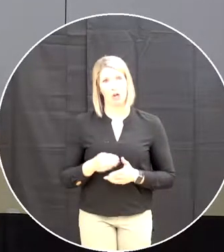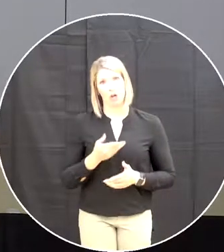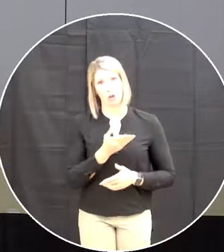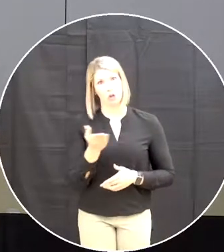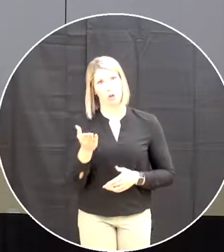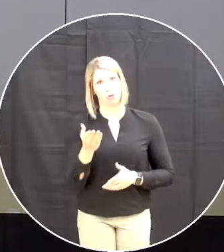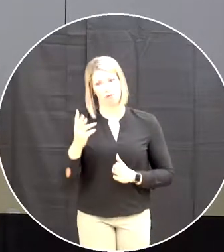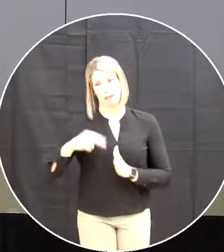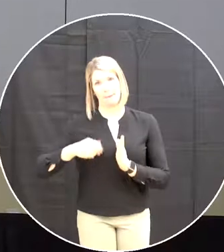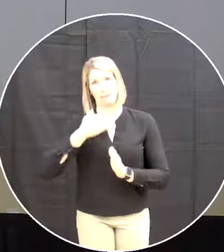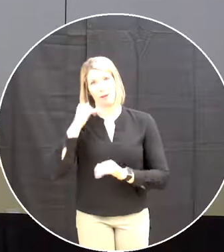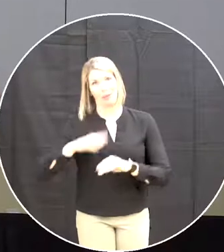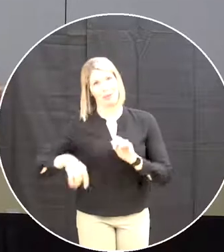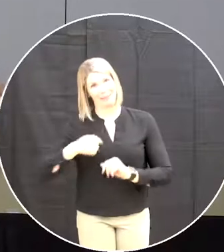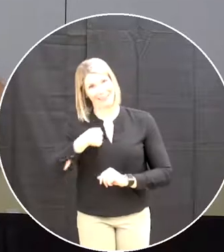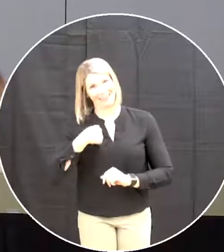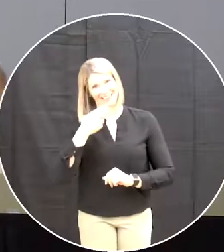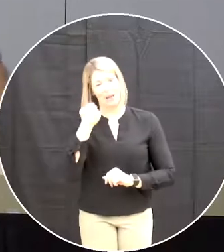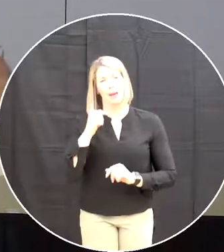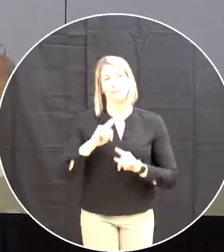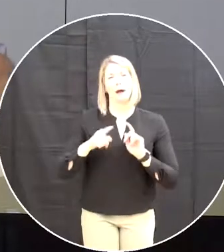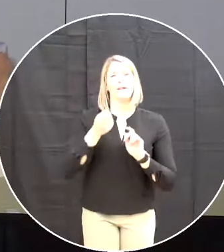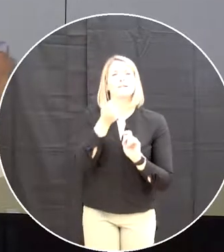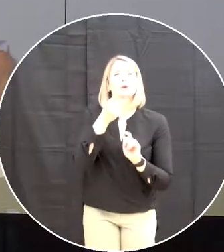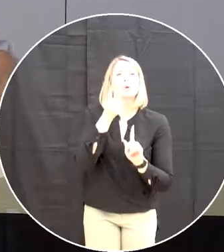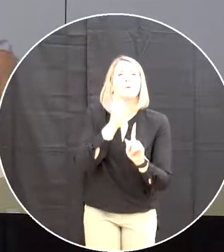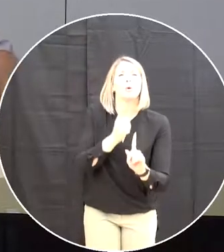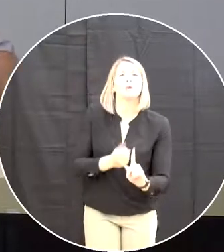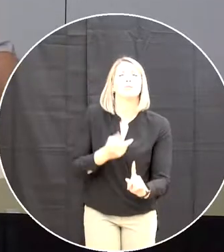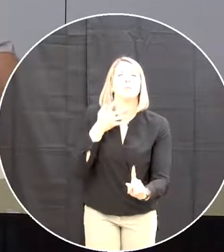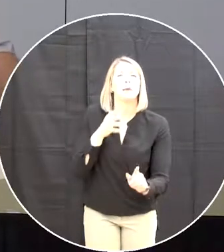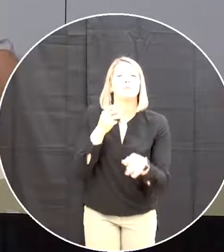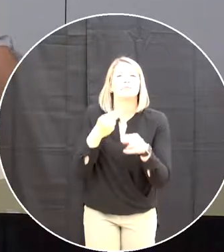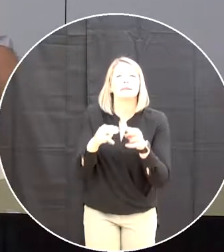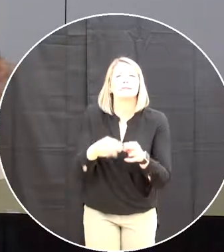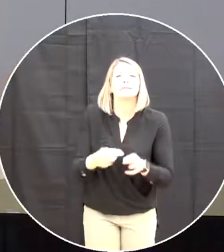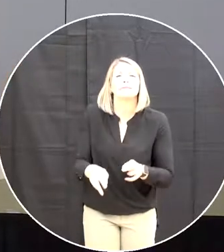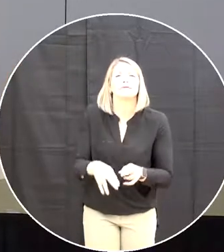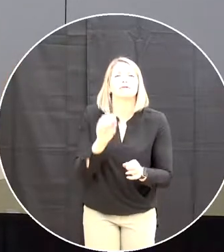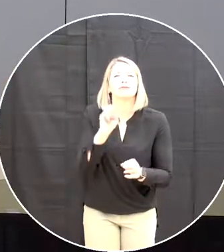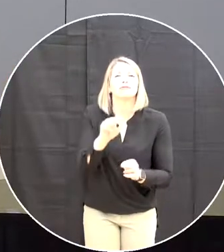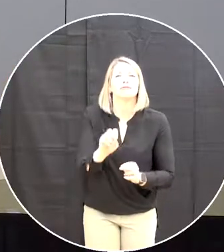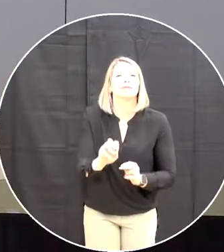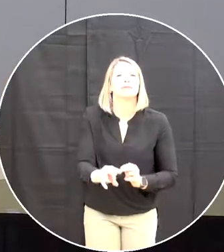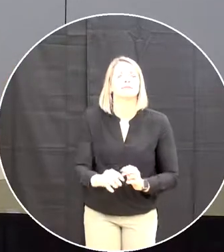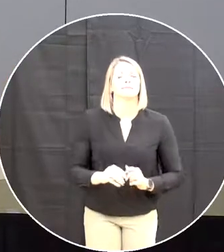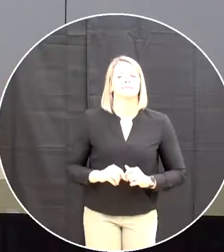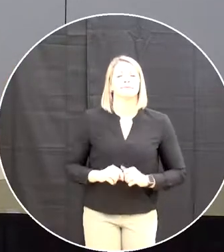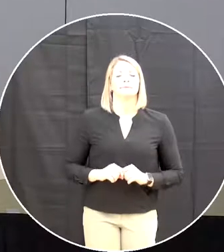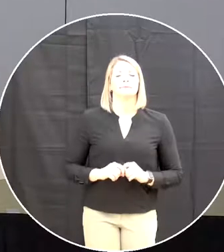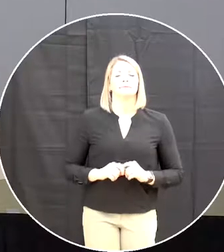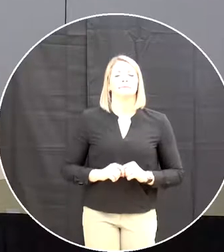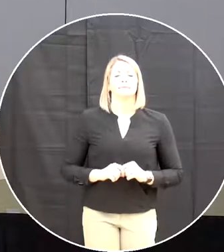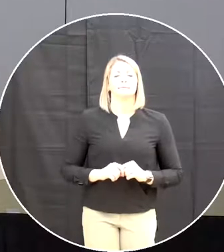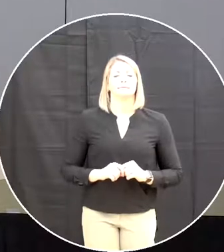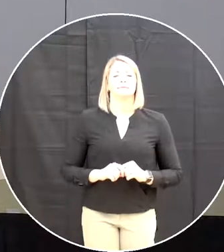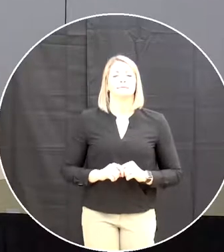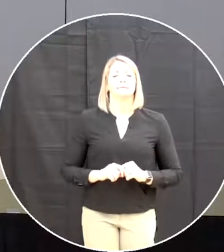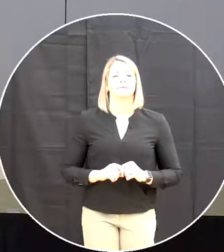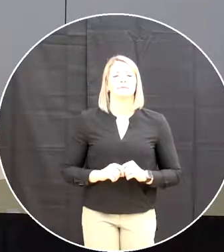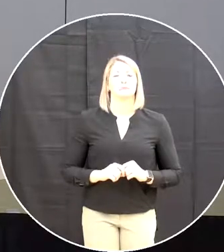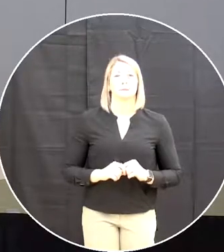i can but just a couple of points i wanted to make uh our new nutrition